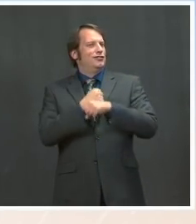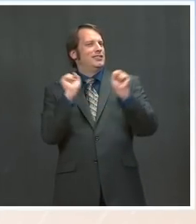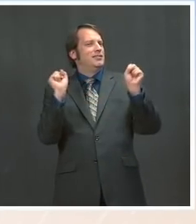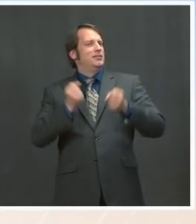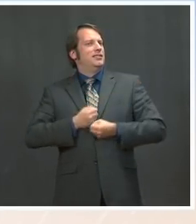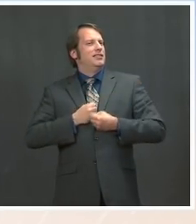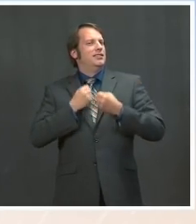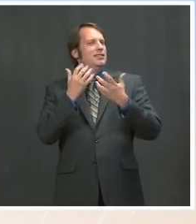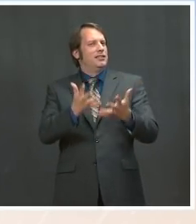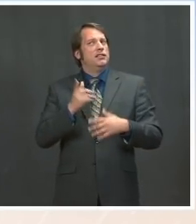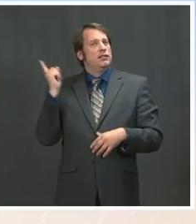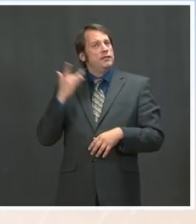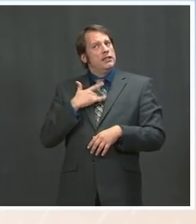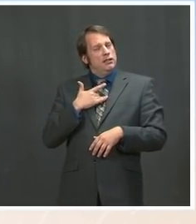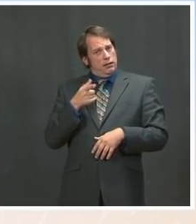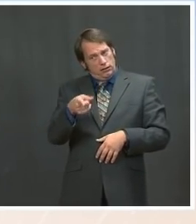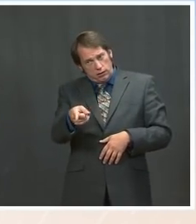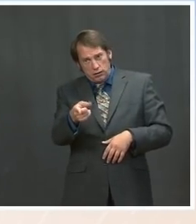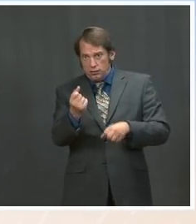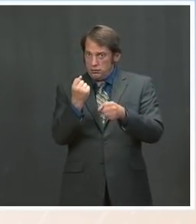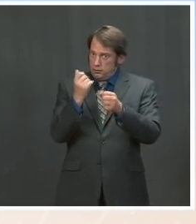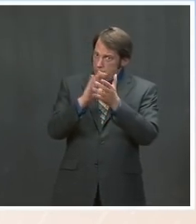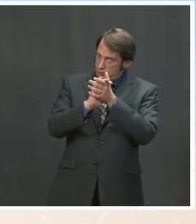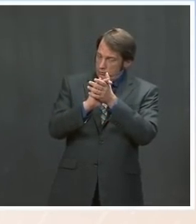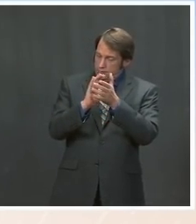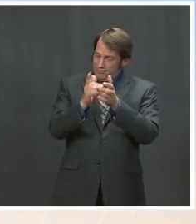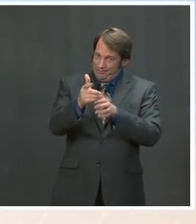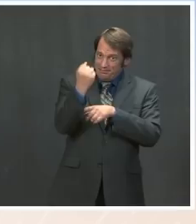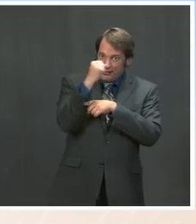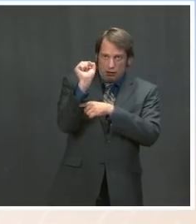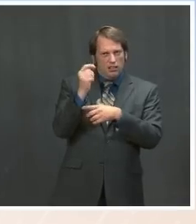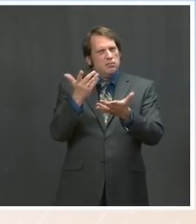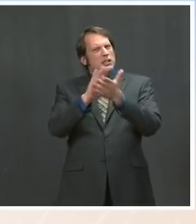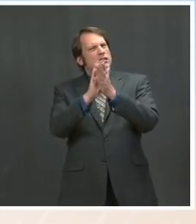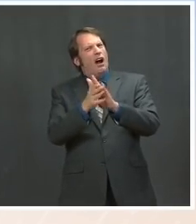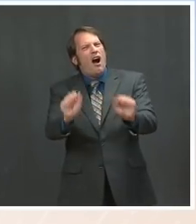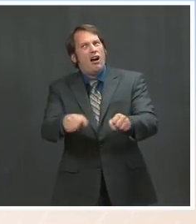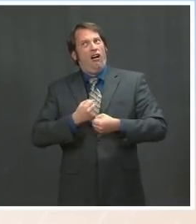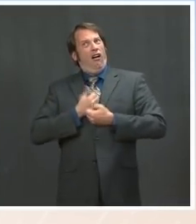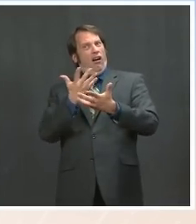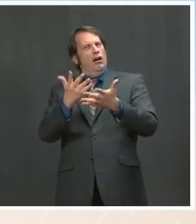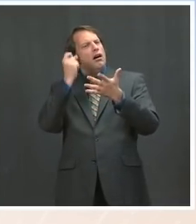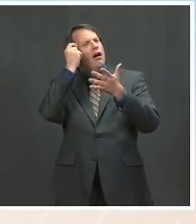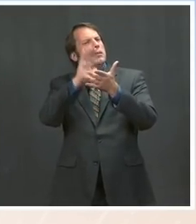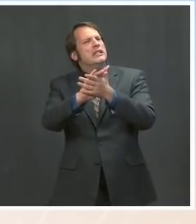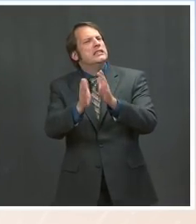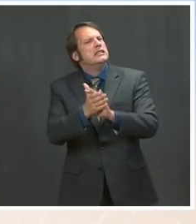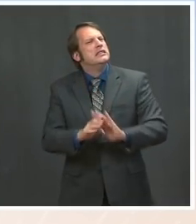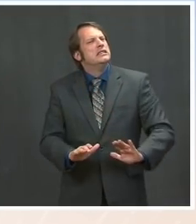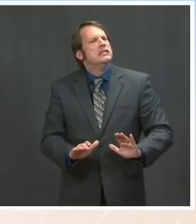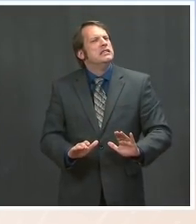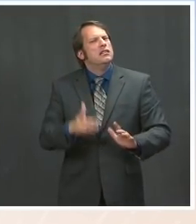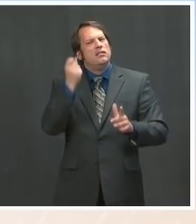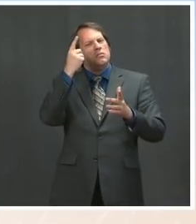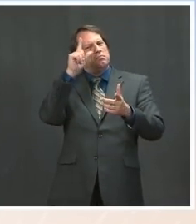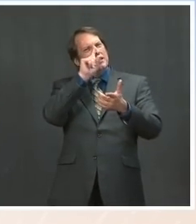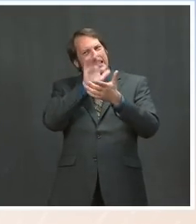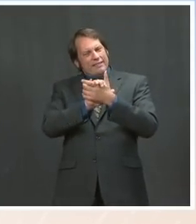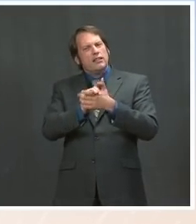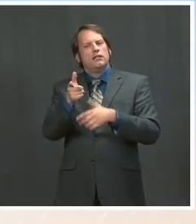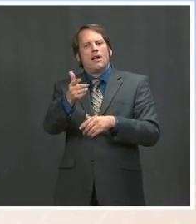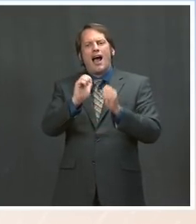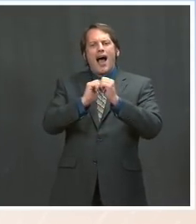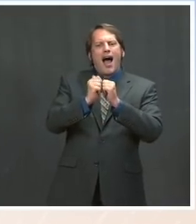That's what he continues to call for and what he continues to believe is the right way to approach responding. The Okay, thank you. And on the refugee cap,